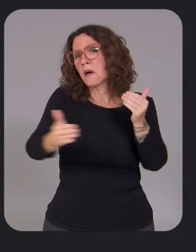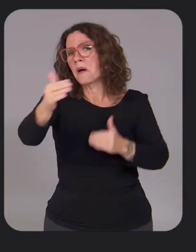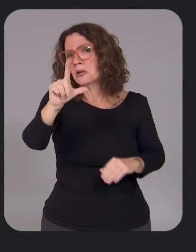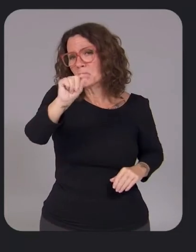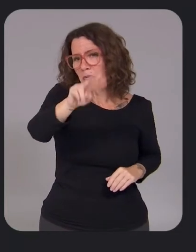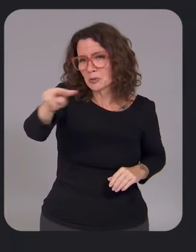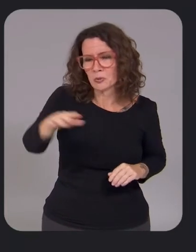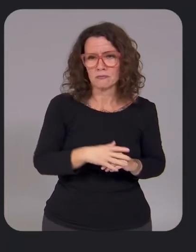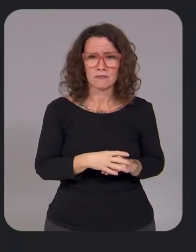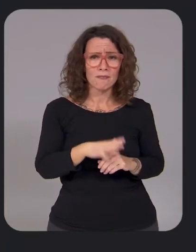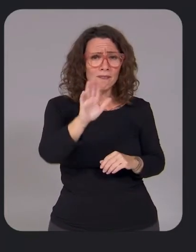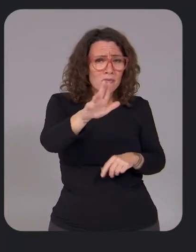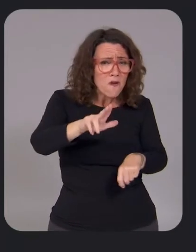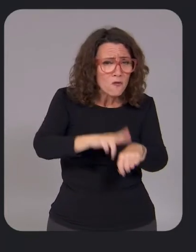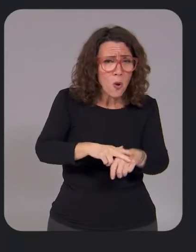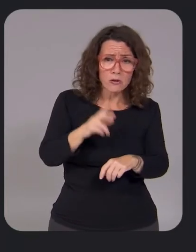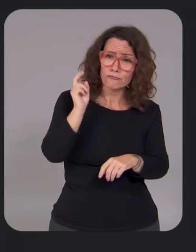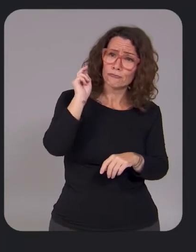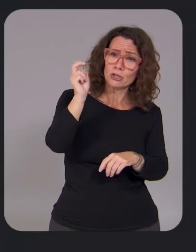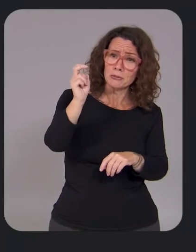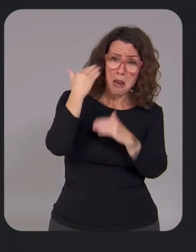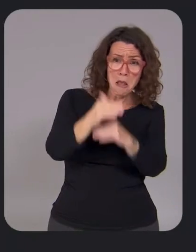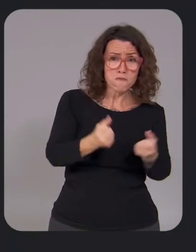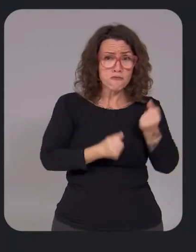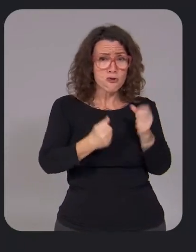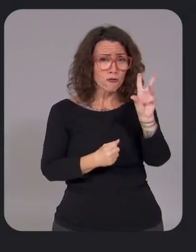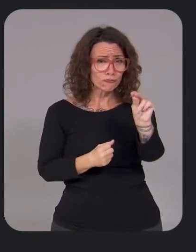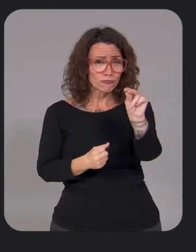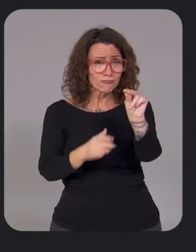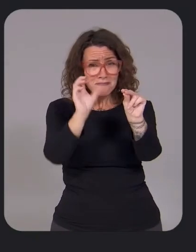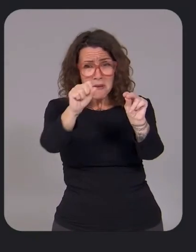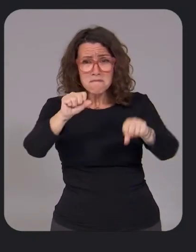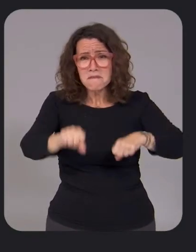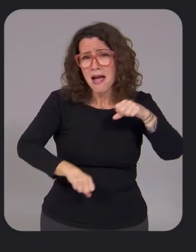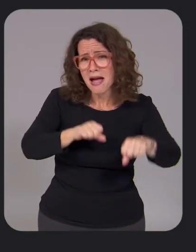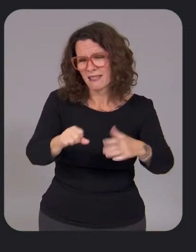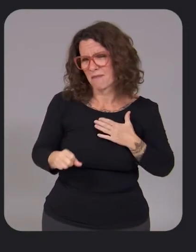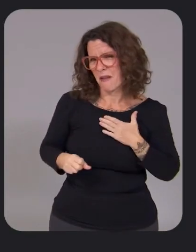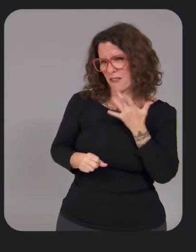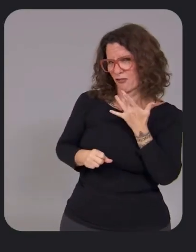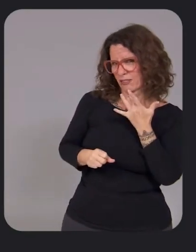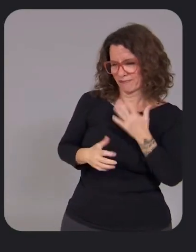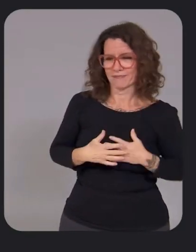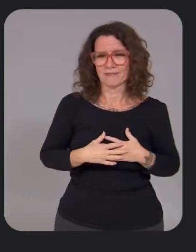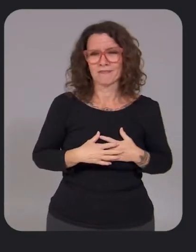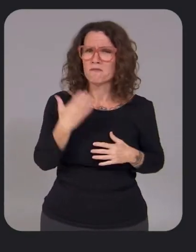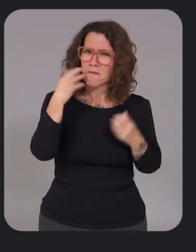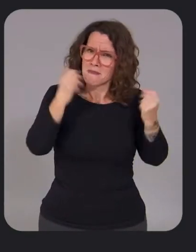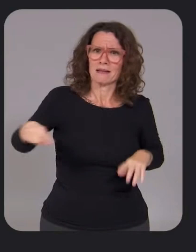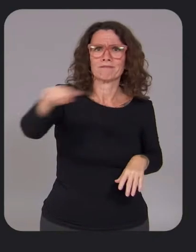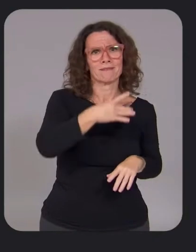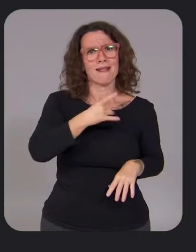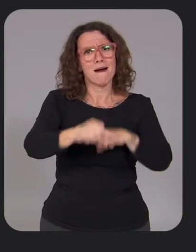often don't include a car at all like biking which is one of my personal favorites. And I'm not alone. Over the past year